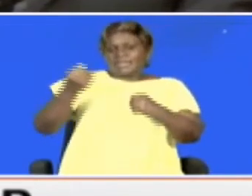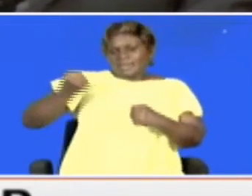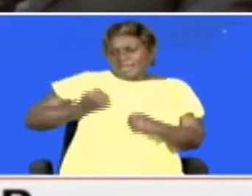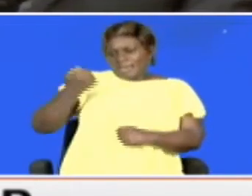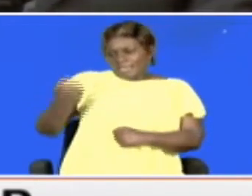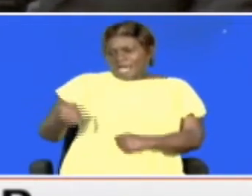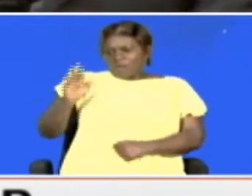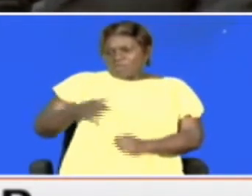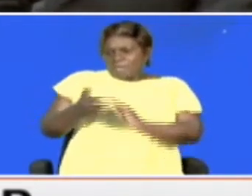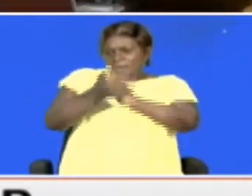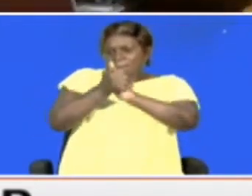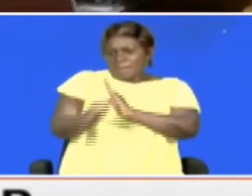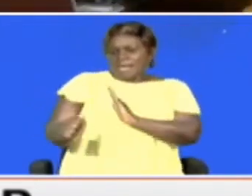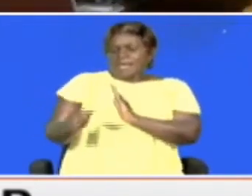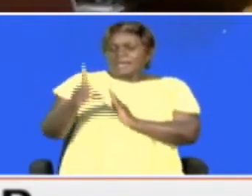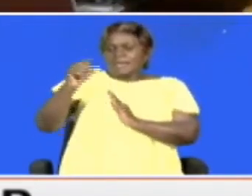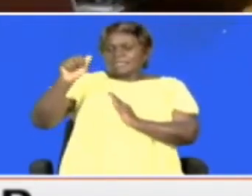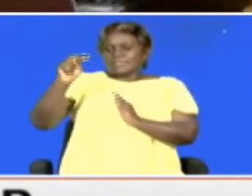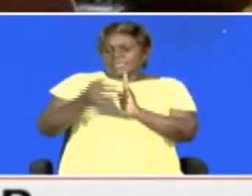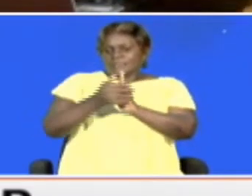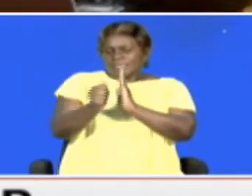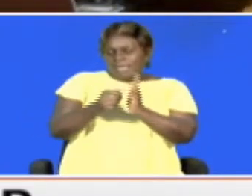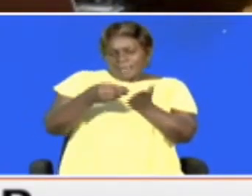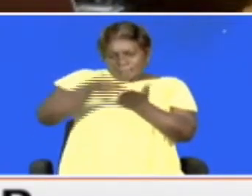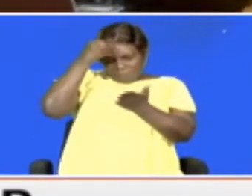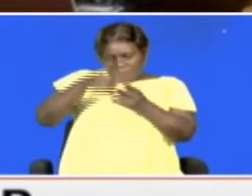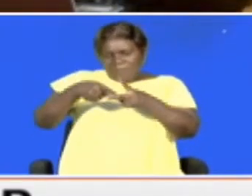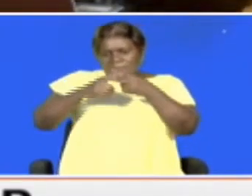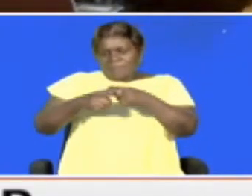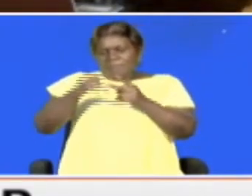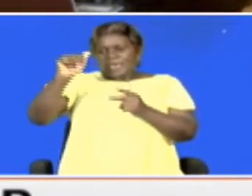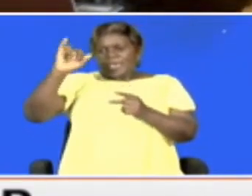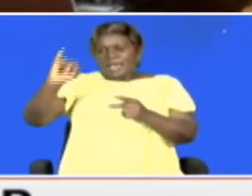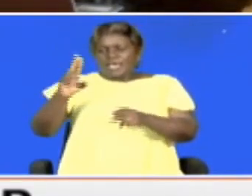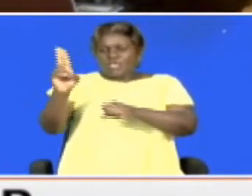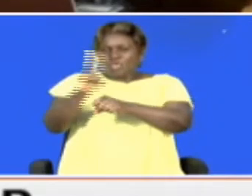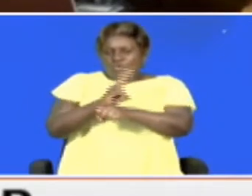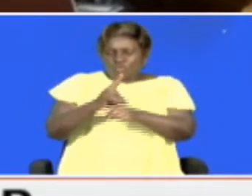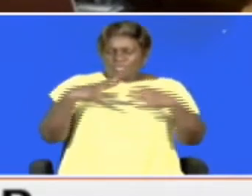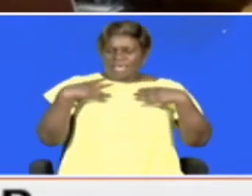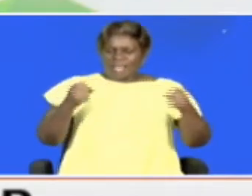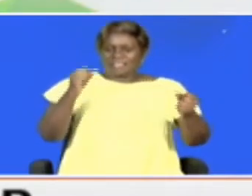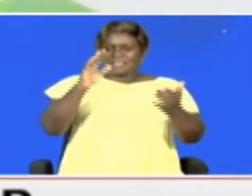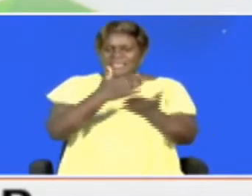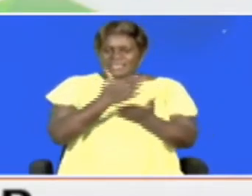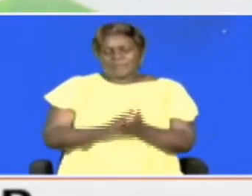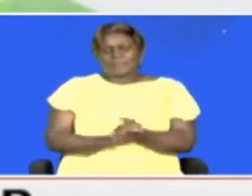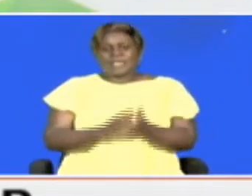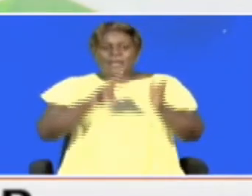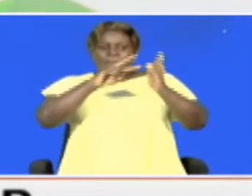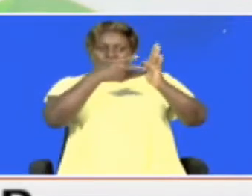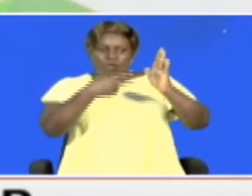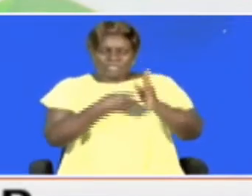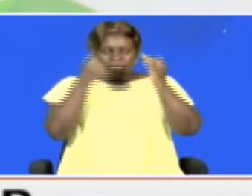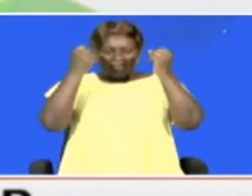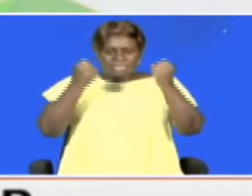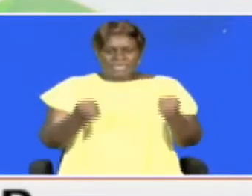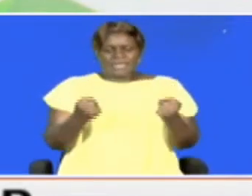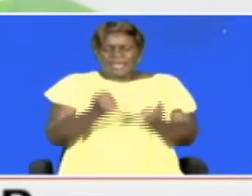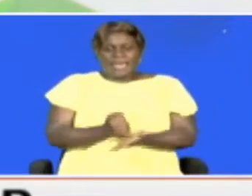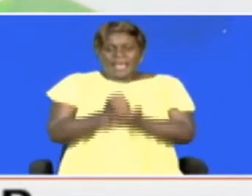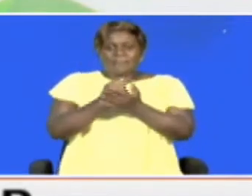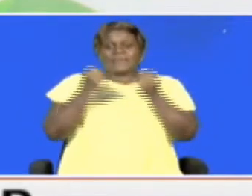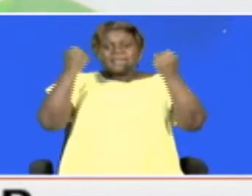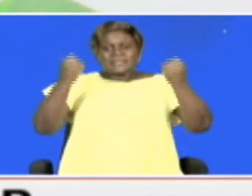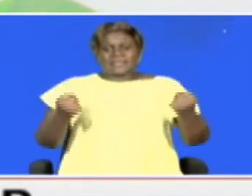young women with skills in data science, machine learning and use of artificial intelligence in the health sector. The project will also help